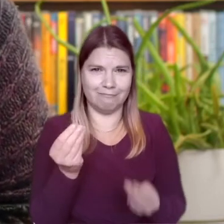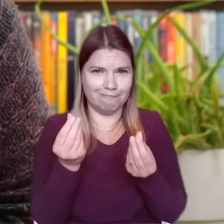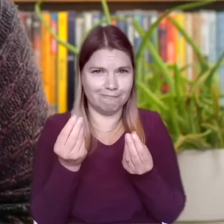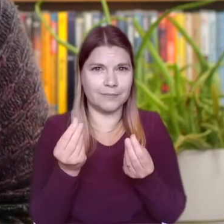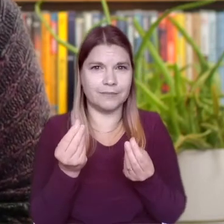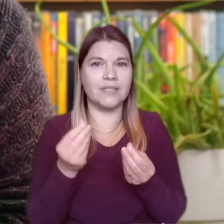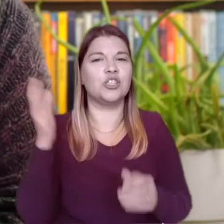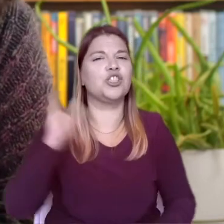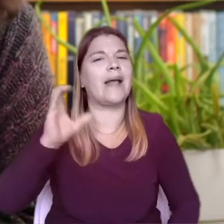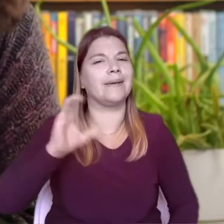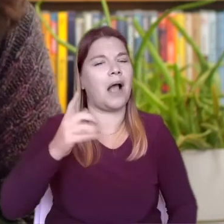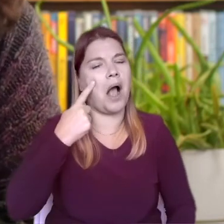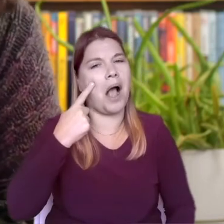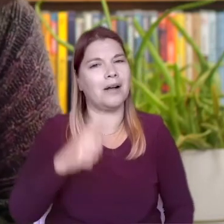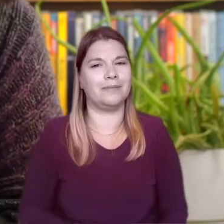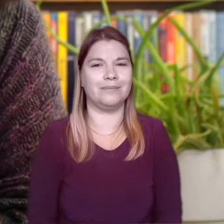I'd better shake it